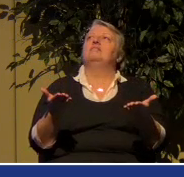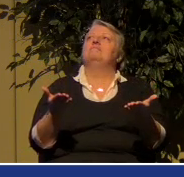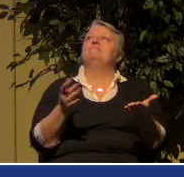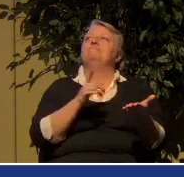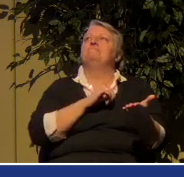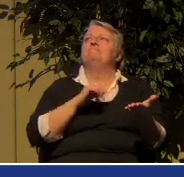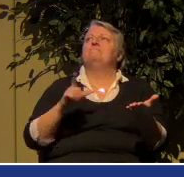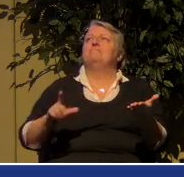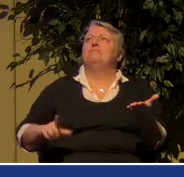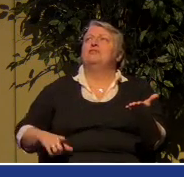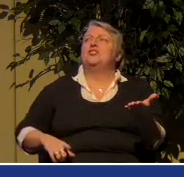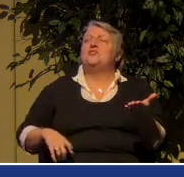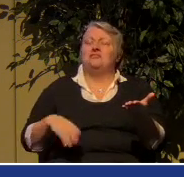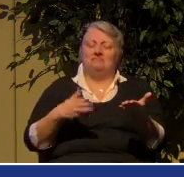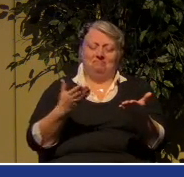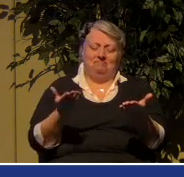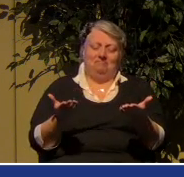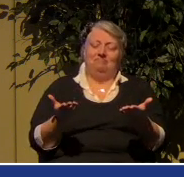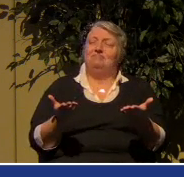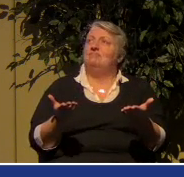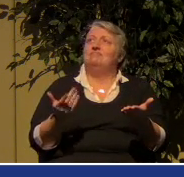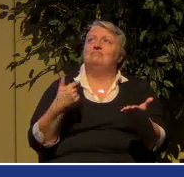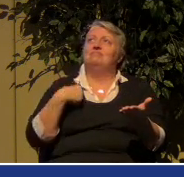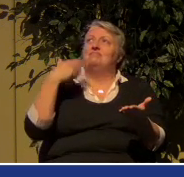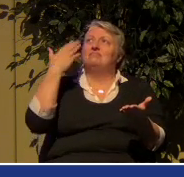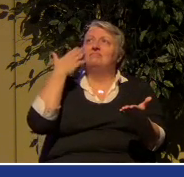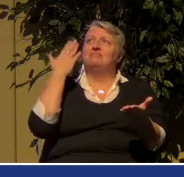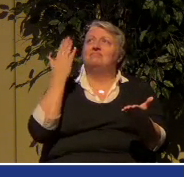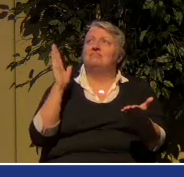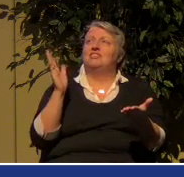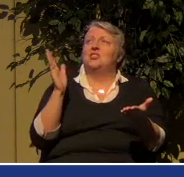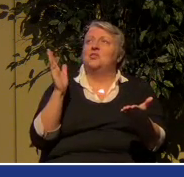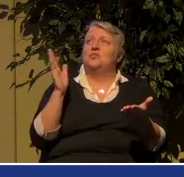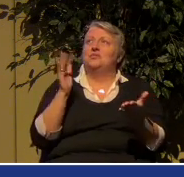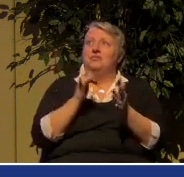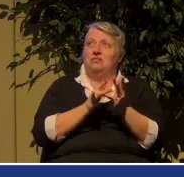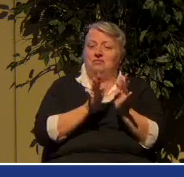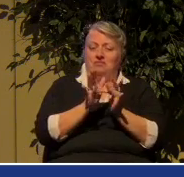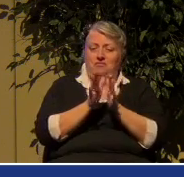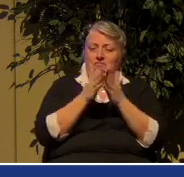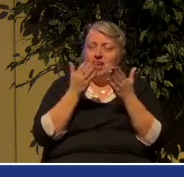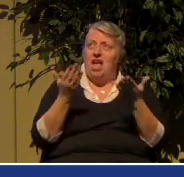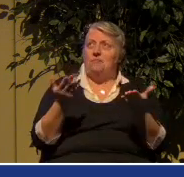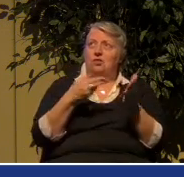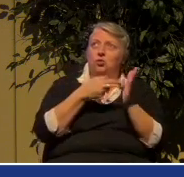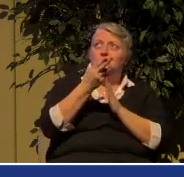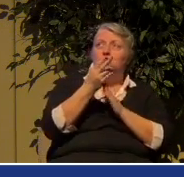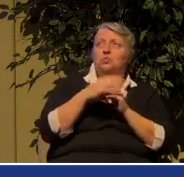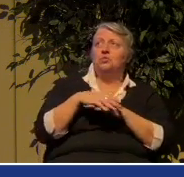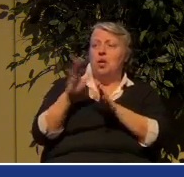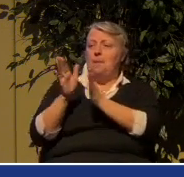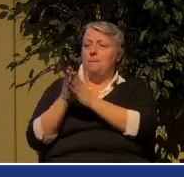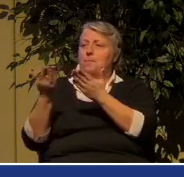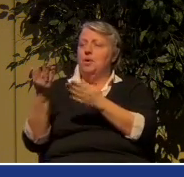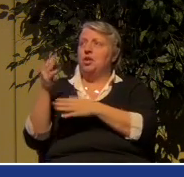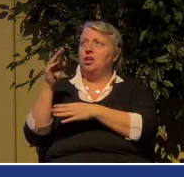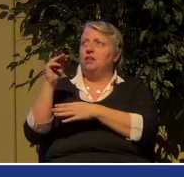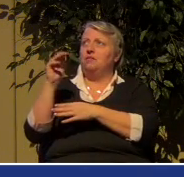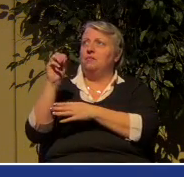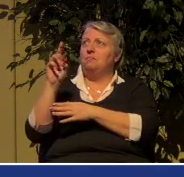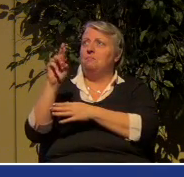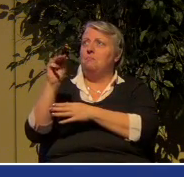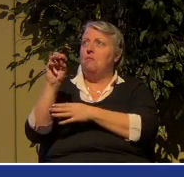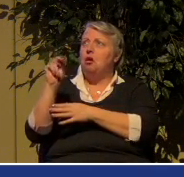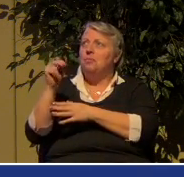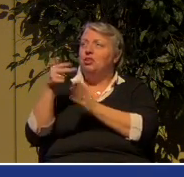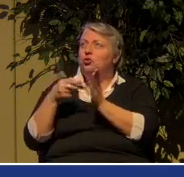I don't know if the Bible is true, if the Book of Mormon is true, if all these other